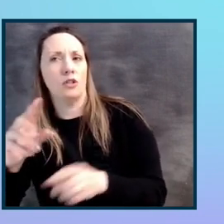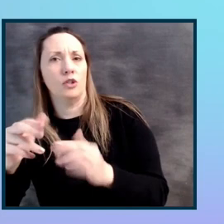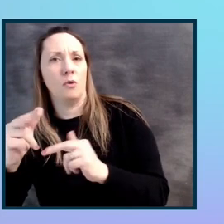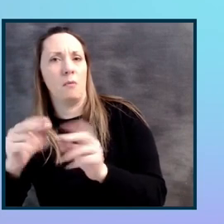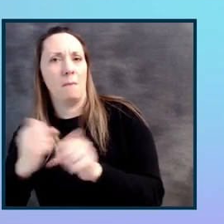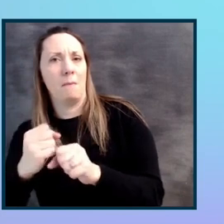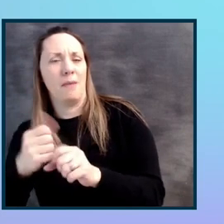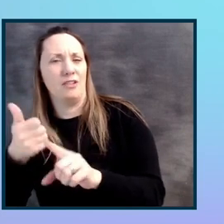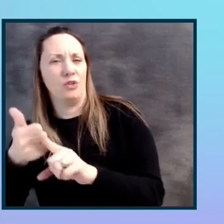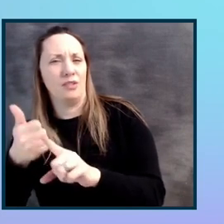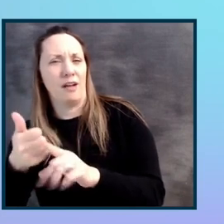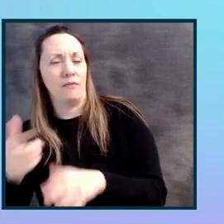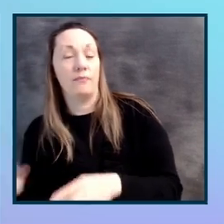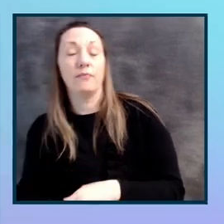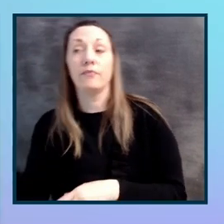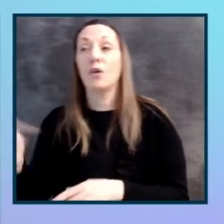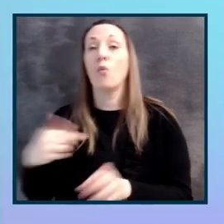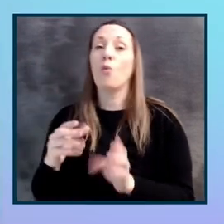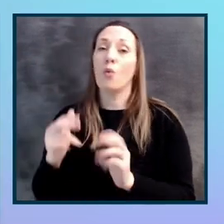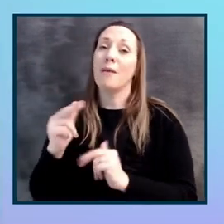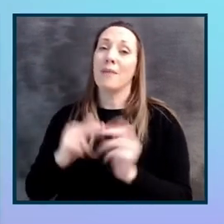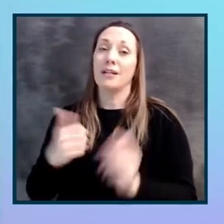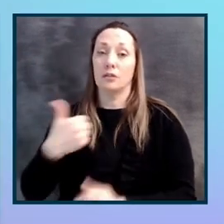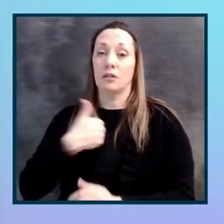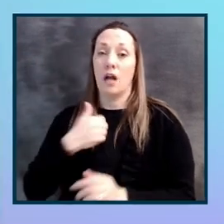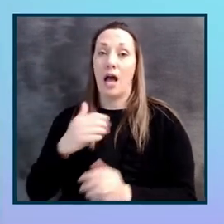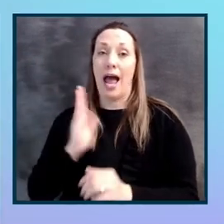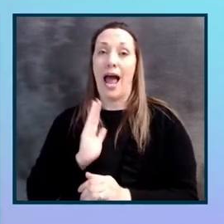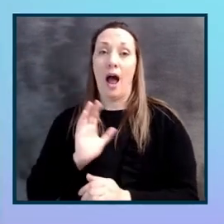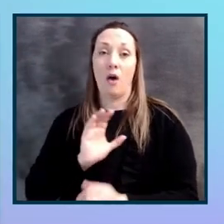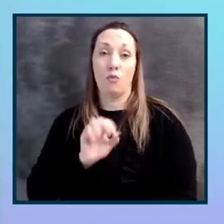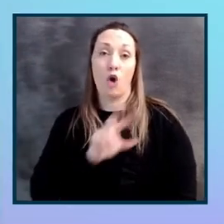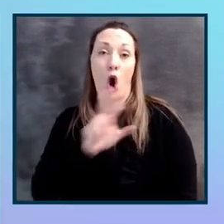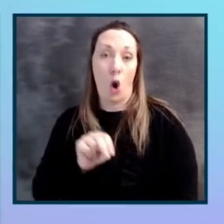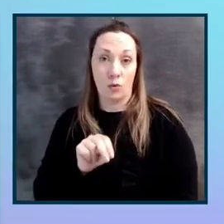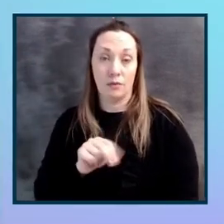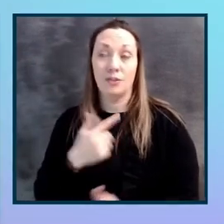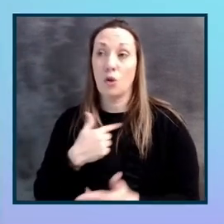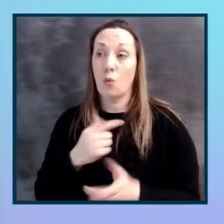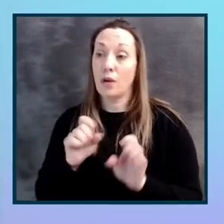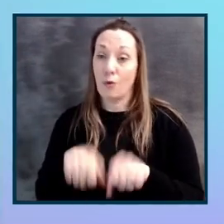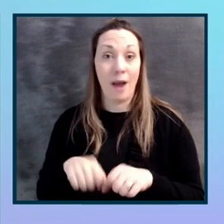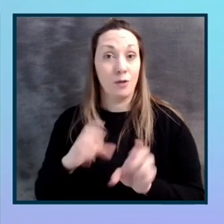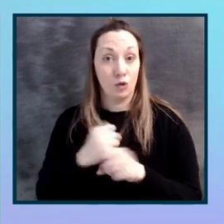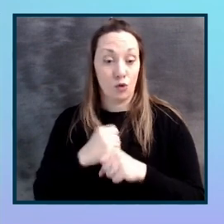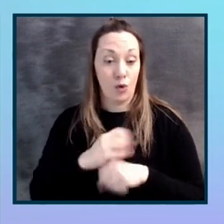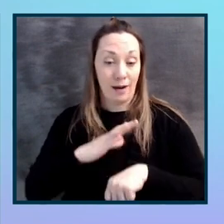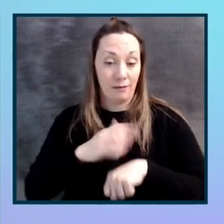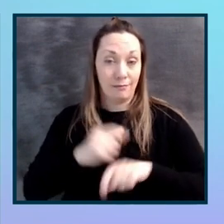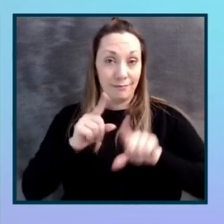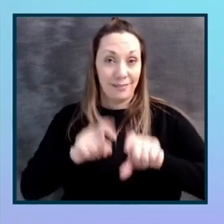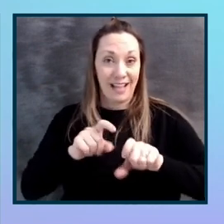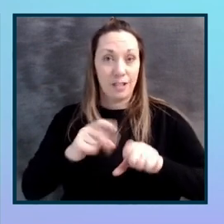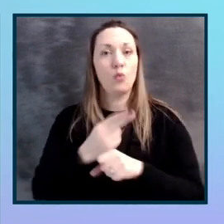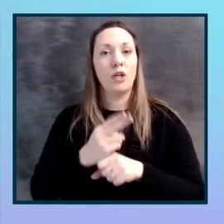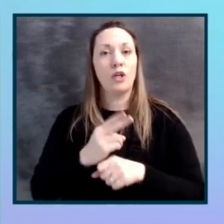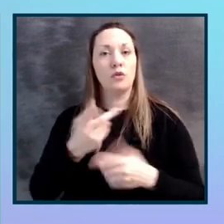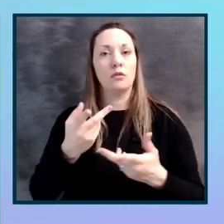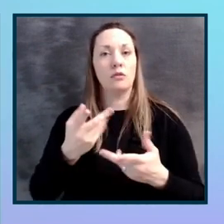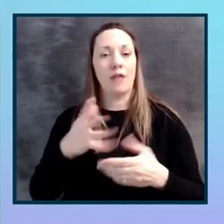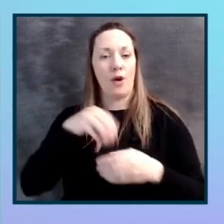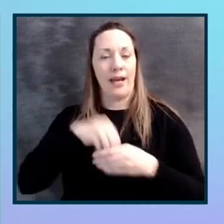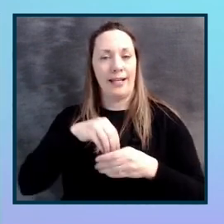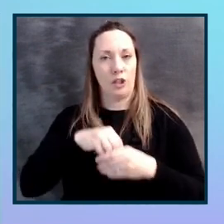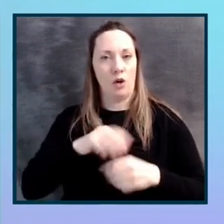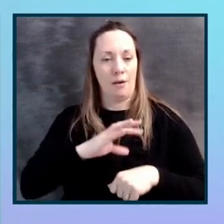internally. So being the type of platform that we are, obviously we're able to create tests. So we used our internal platform and the